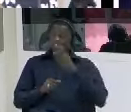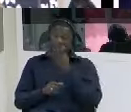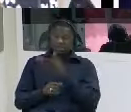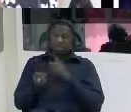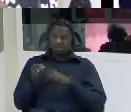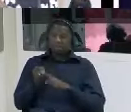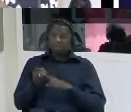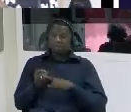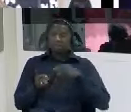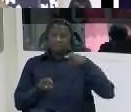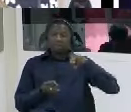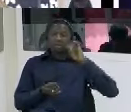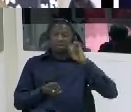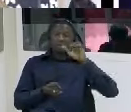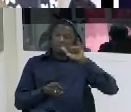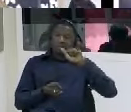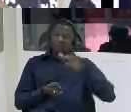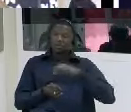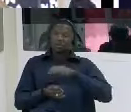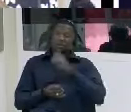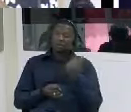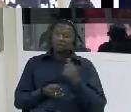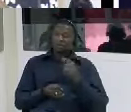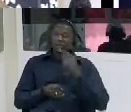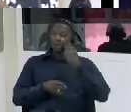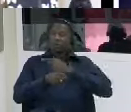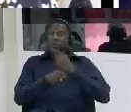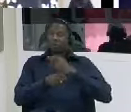gambia national army they were mixed up there